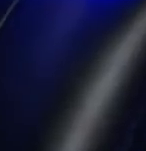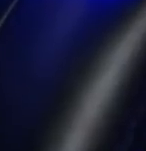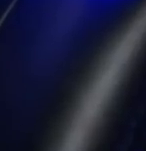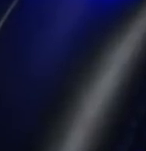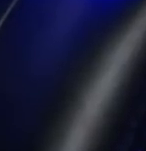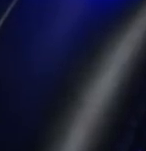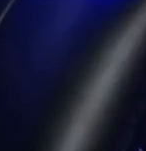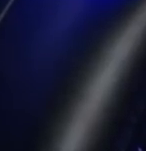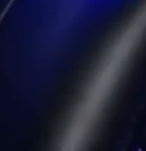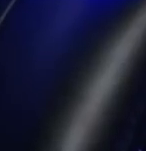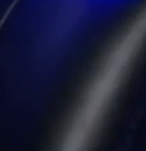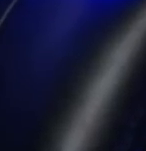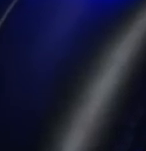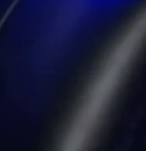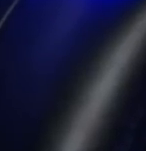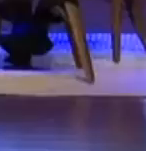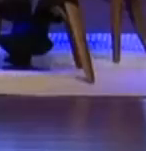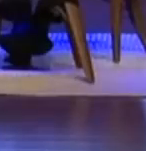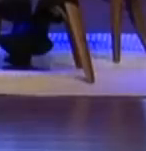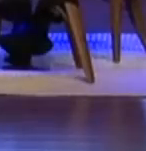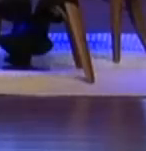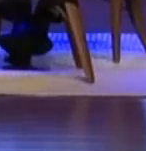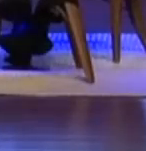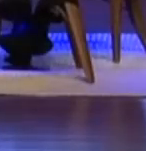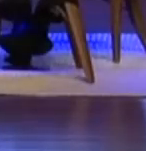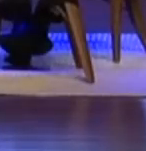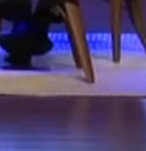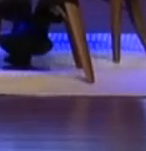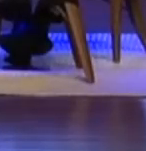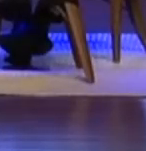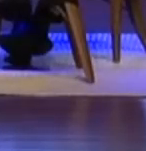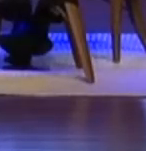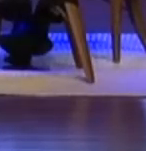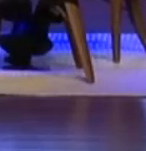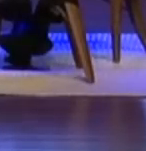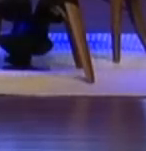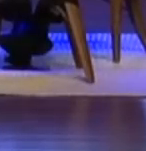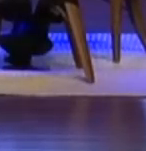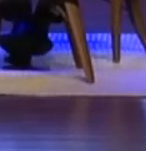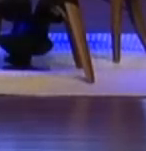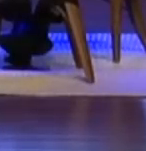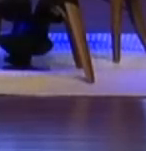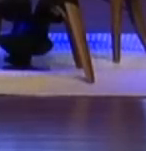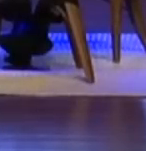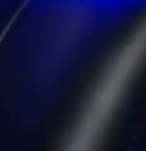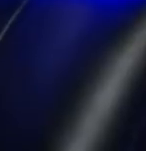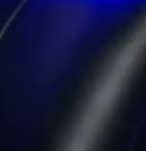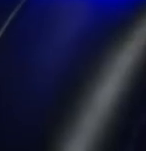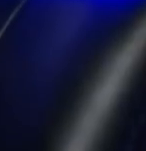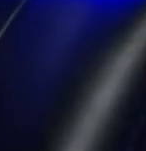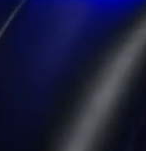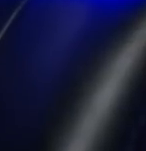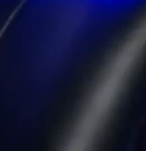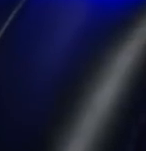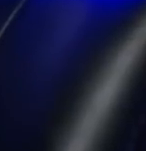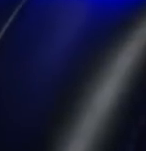future Prime Ministers may experience, but as a region, my hope is that we first and foremost anchor ourselves. One of